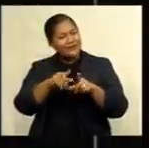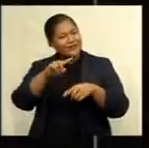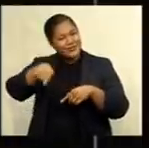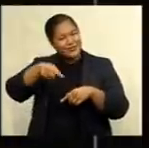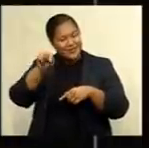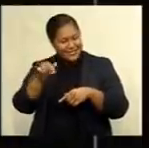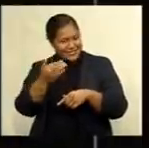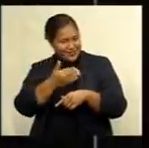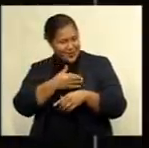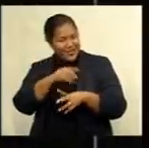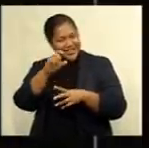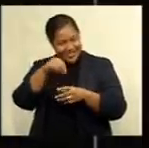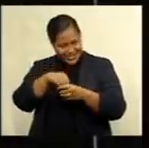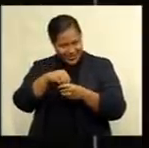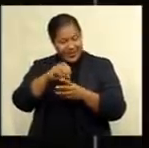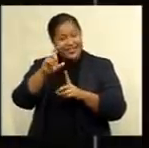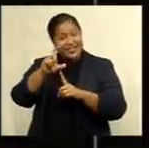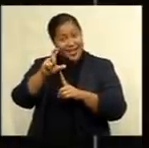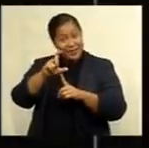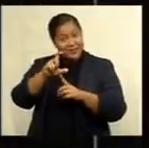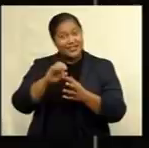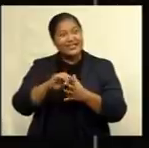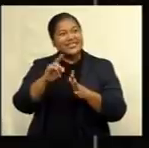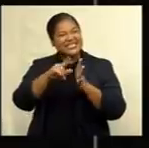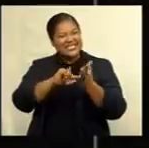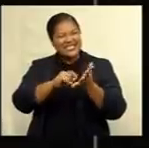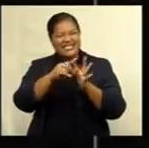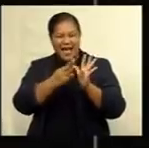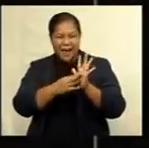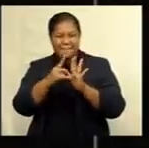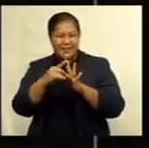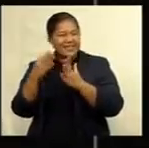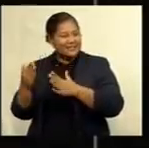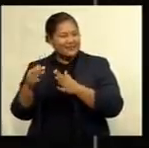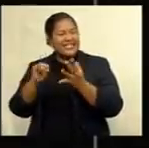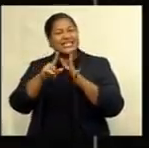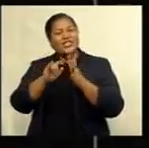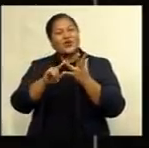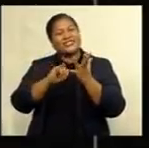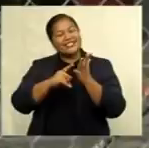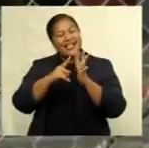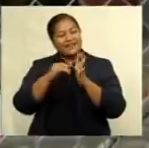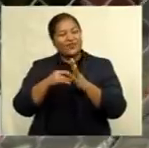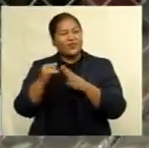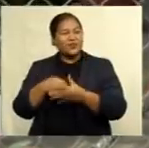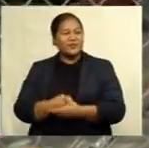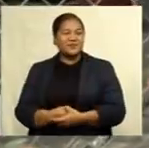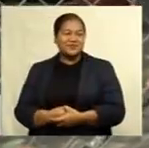morning including Captain Tuwai Semir Andrandra, Yosefo Masi and Asaili Tuivuaka.